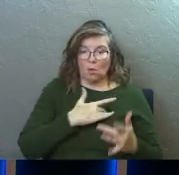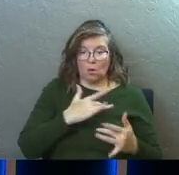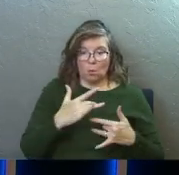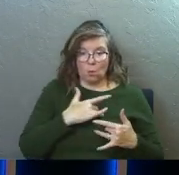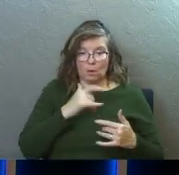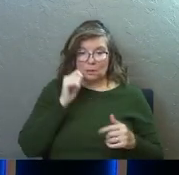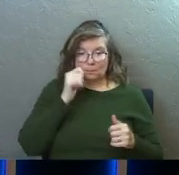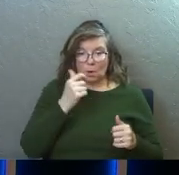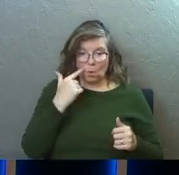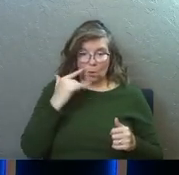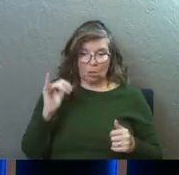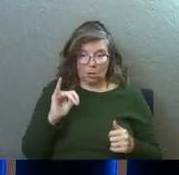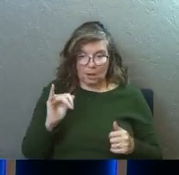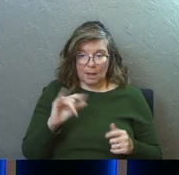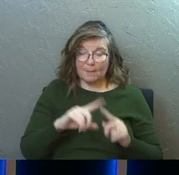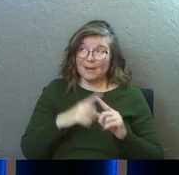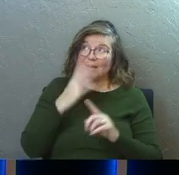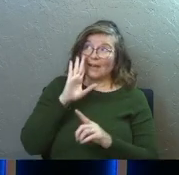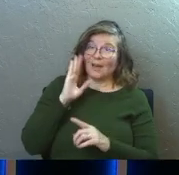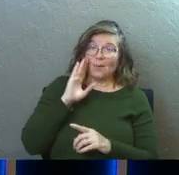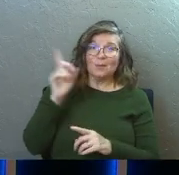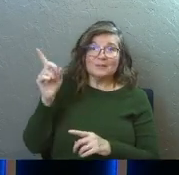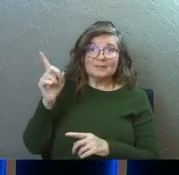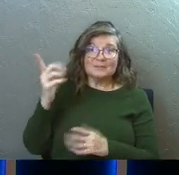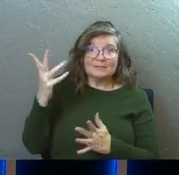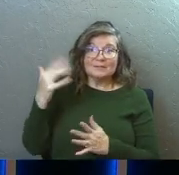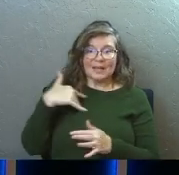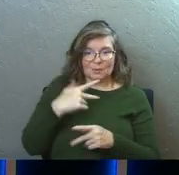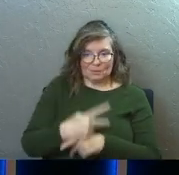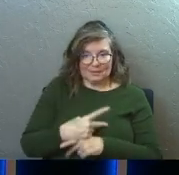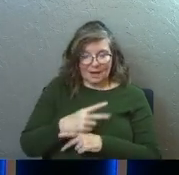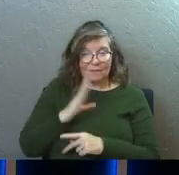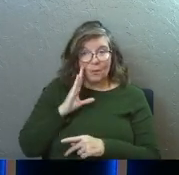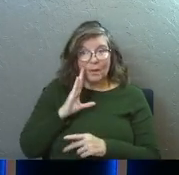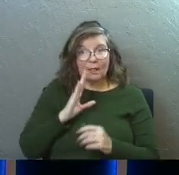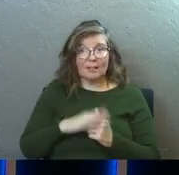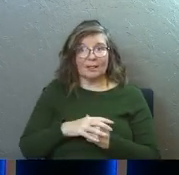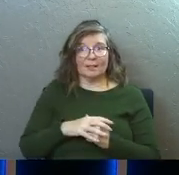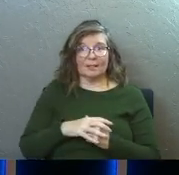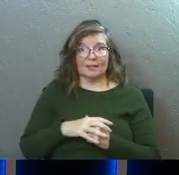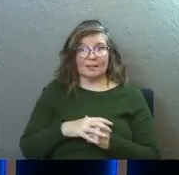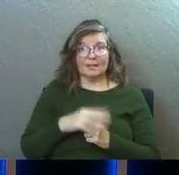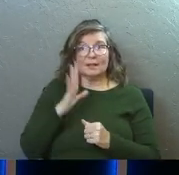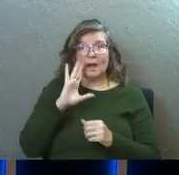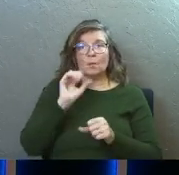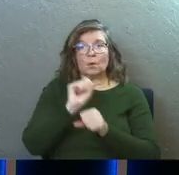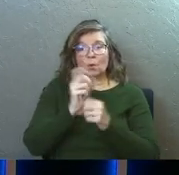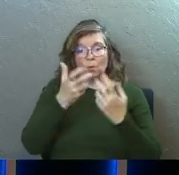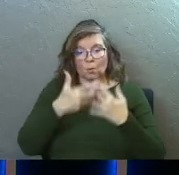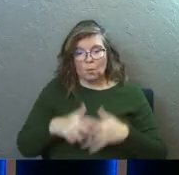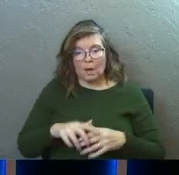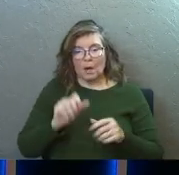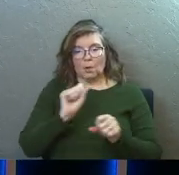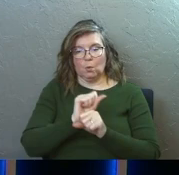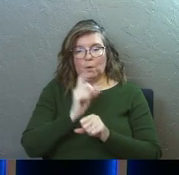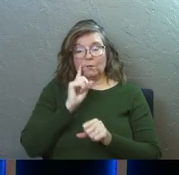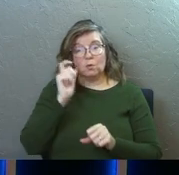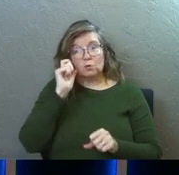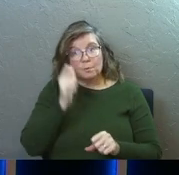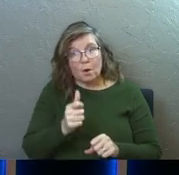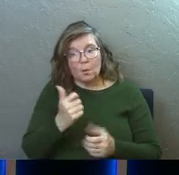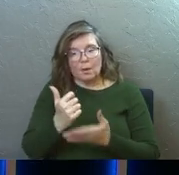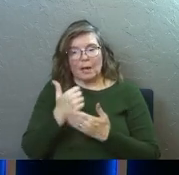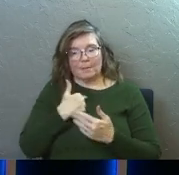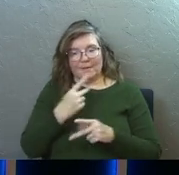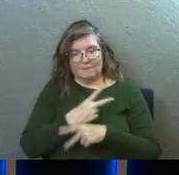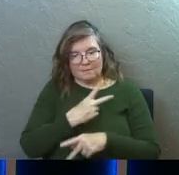worries of tomorrow are going to work out, but my God does, and he's going to take care of it, right? God will work out the work for tomorrow.